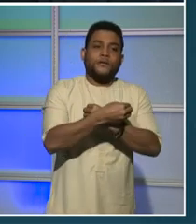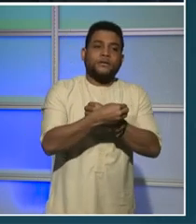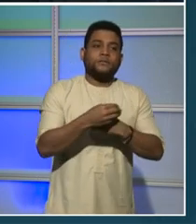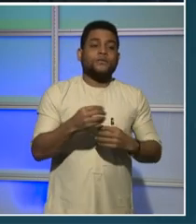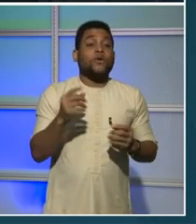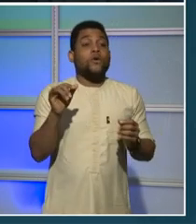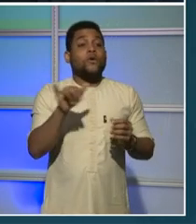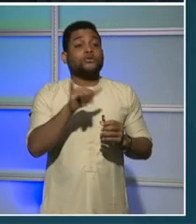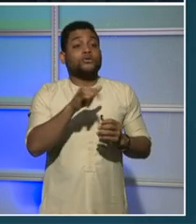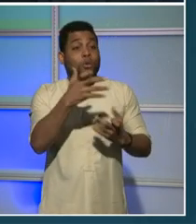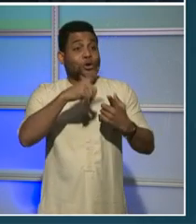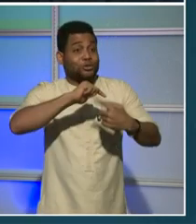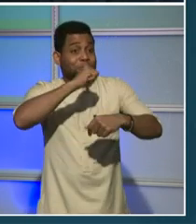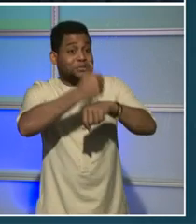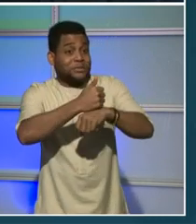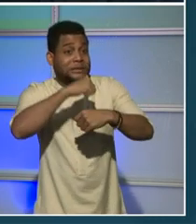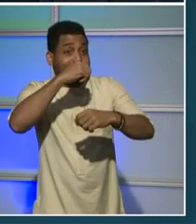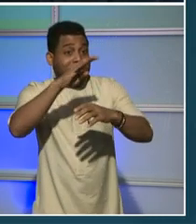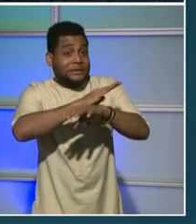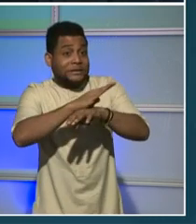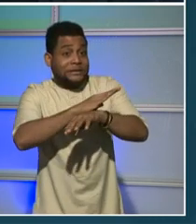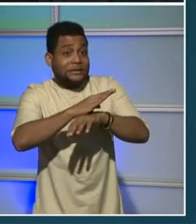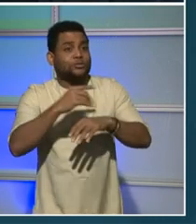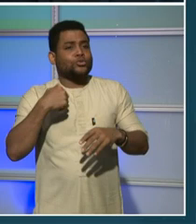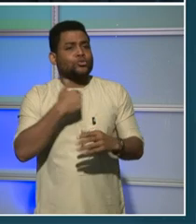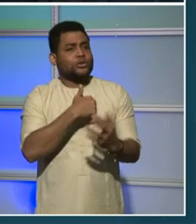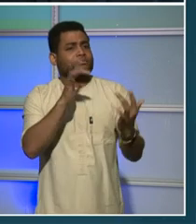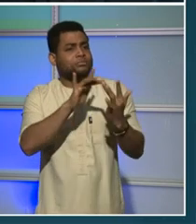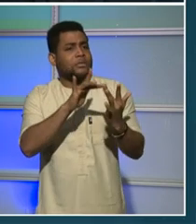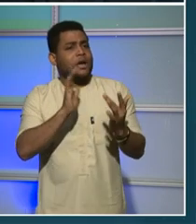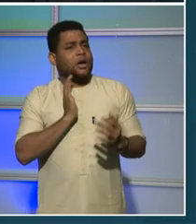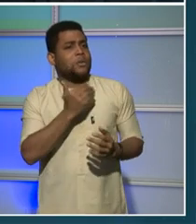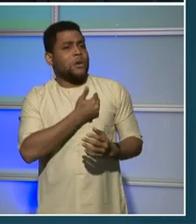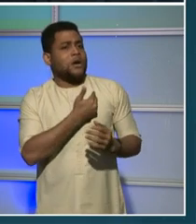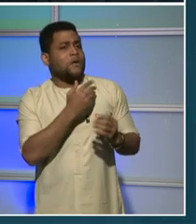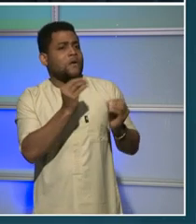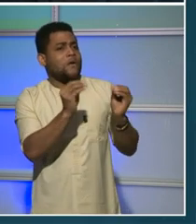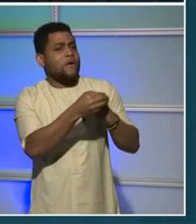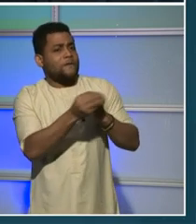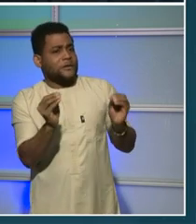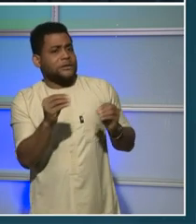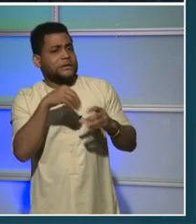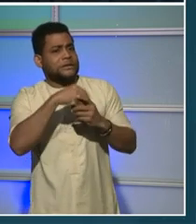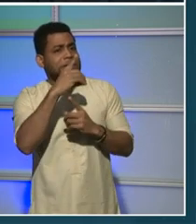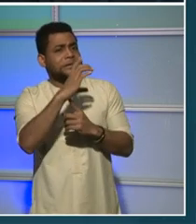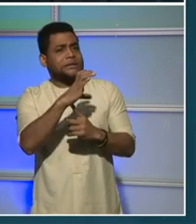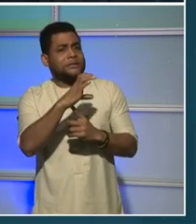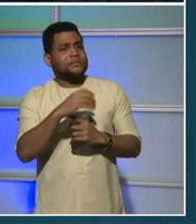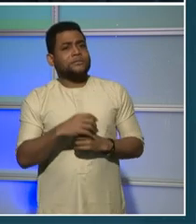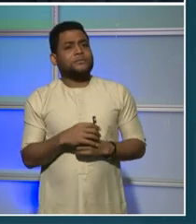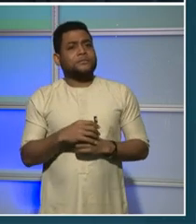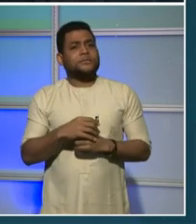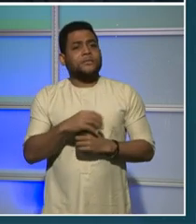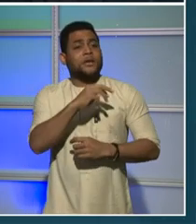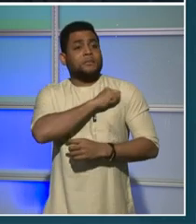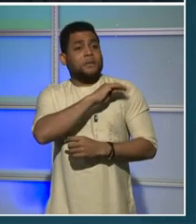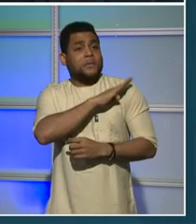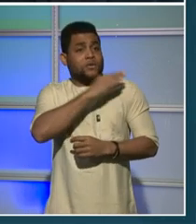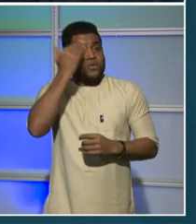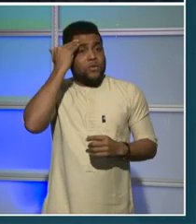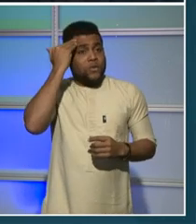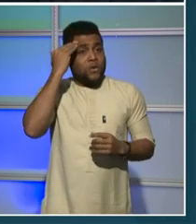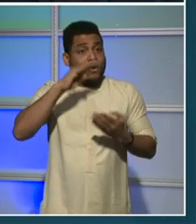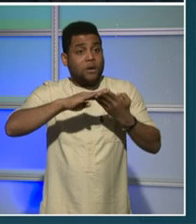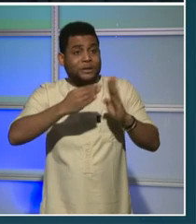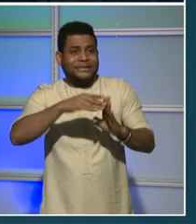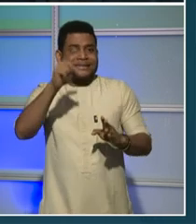into additional housing in downtown DC. The Mayor knows that a vibrant DC means more resources to invest in